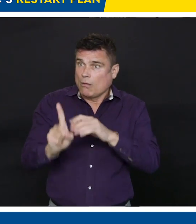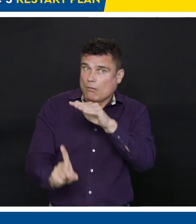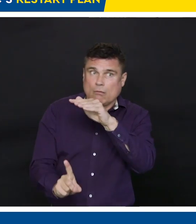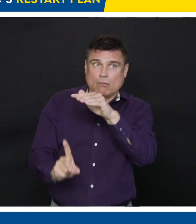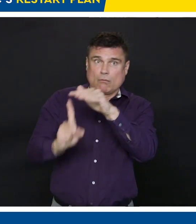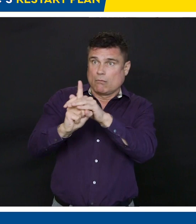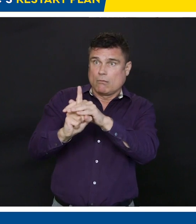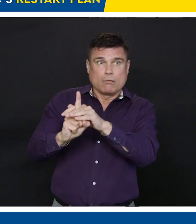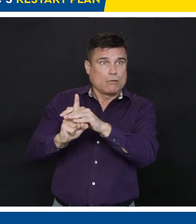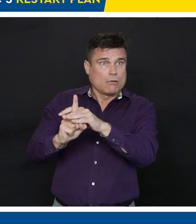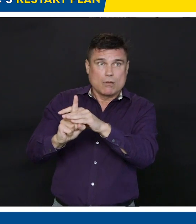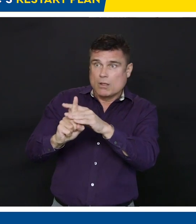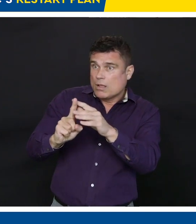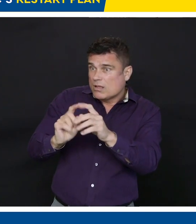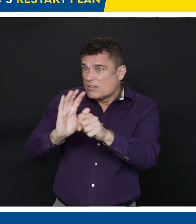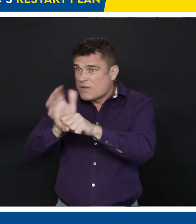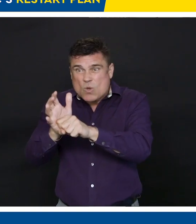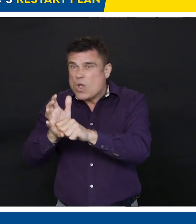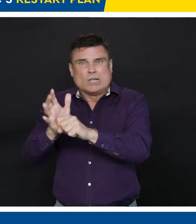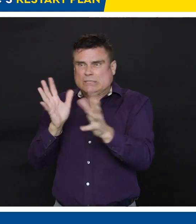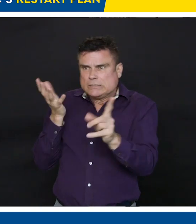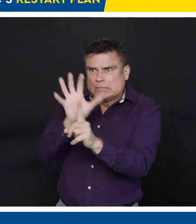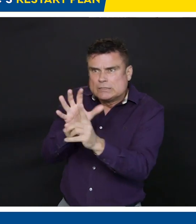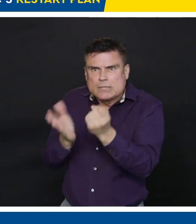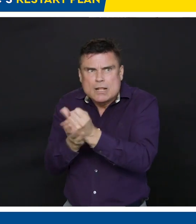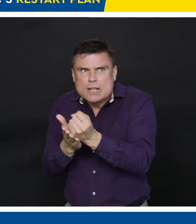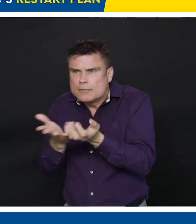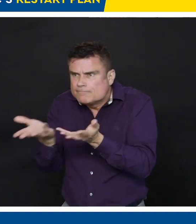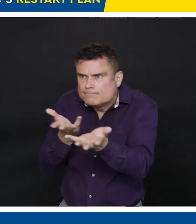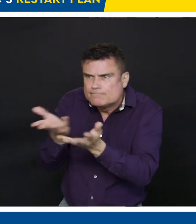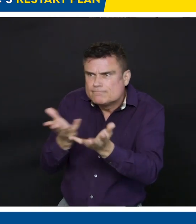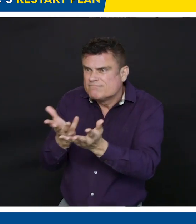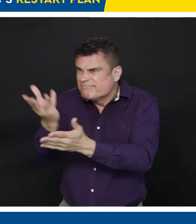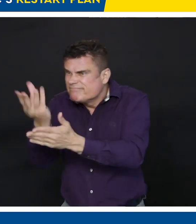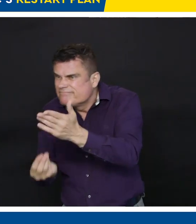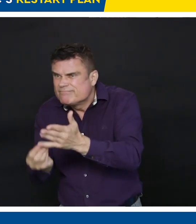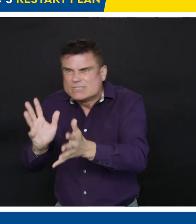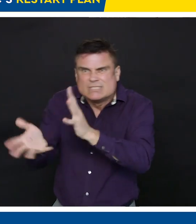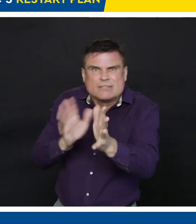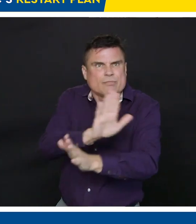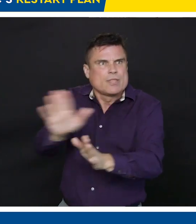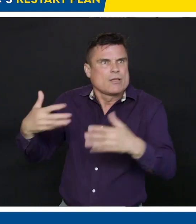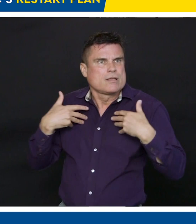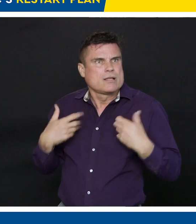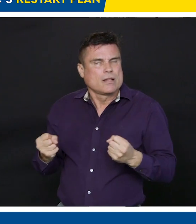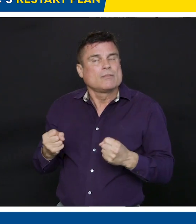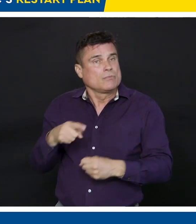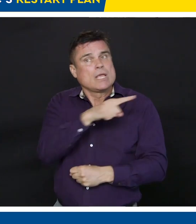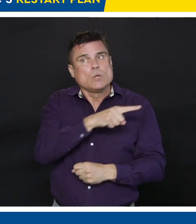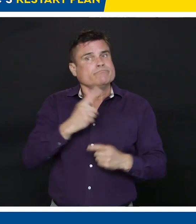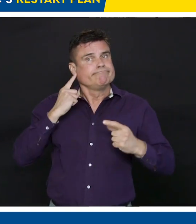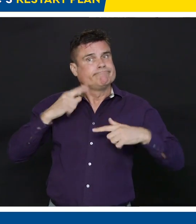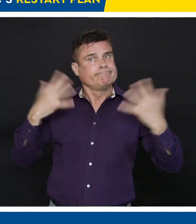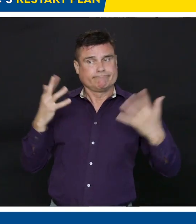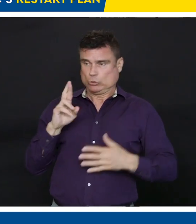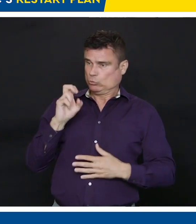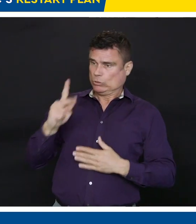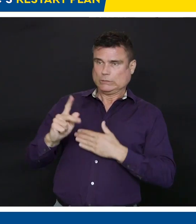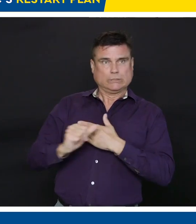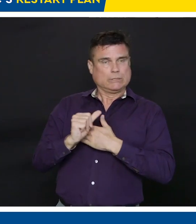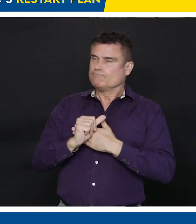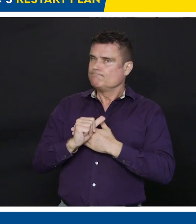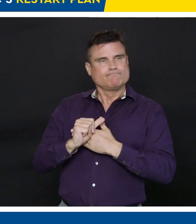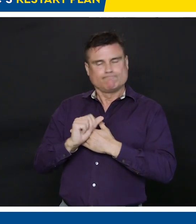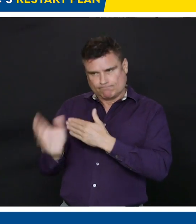they put themselves in harm's way. Every day, they've given them themselves to fight this virus. COVID